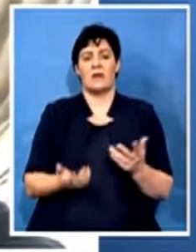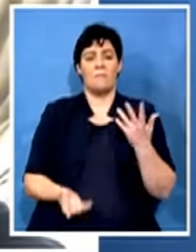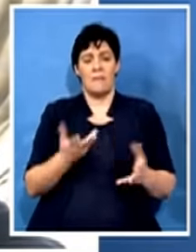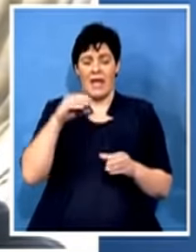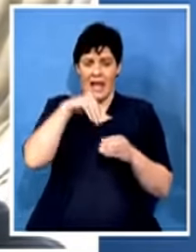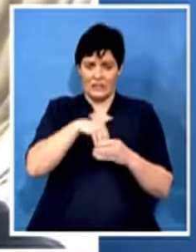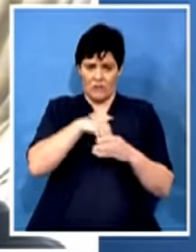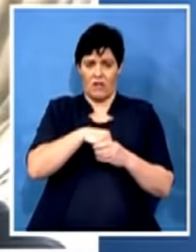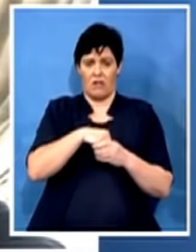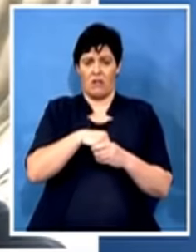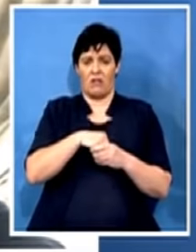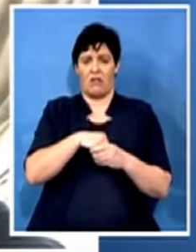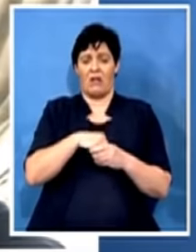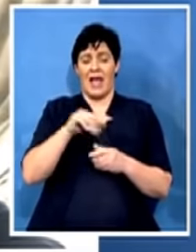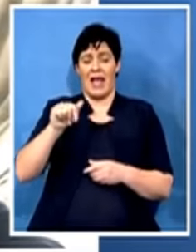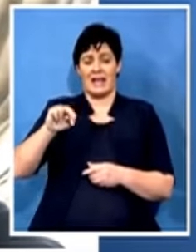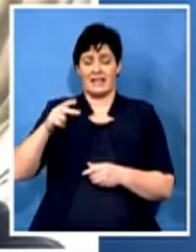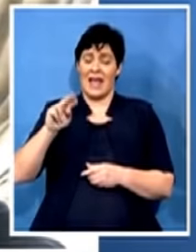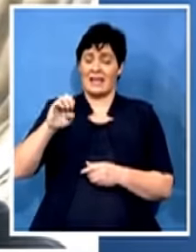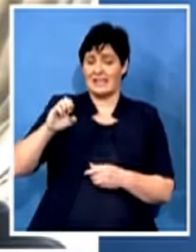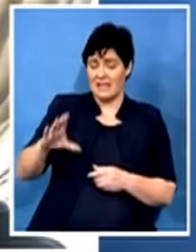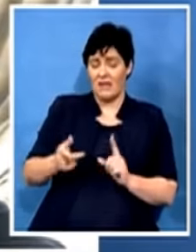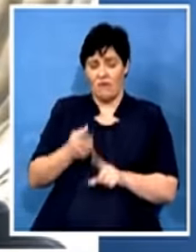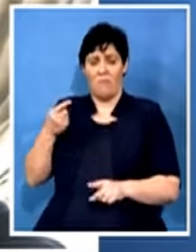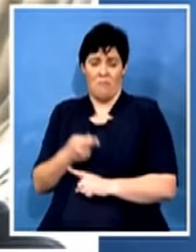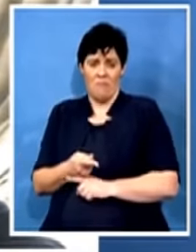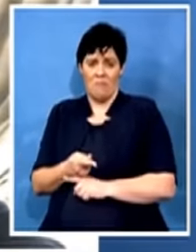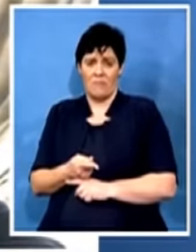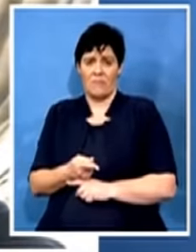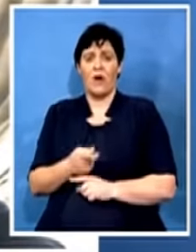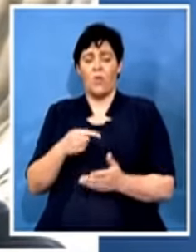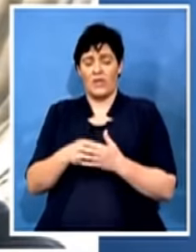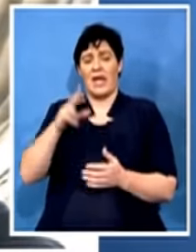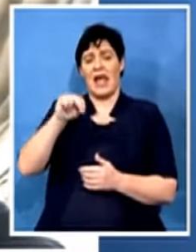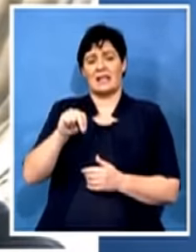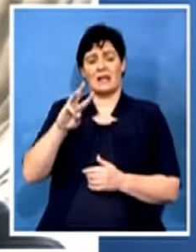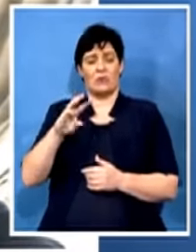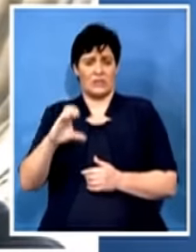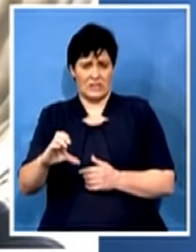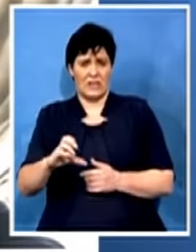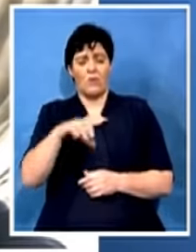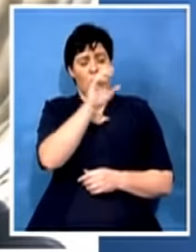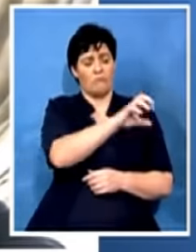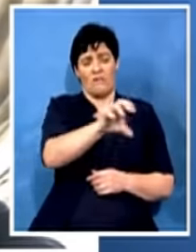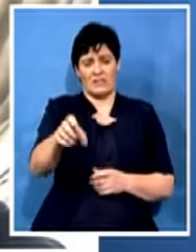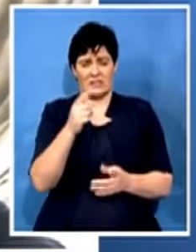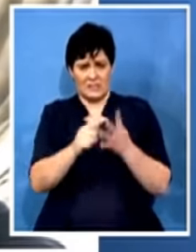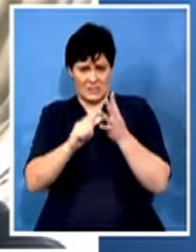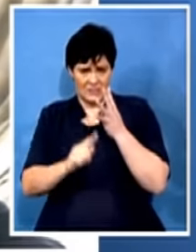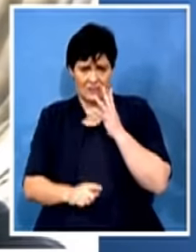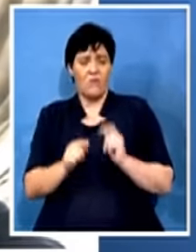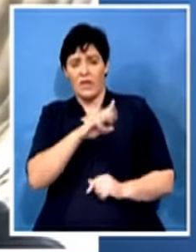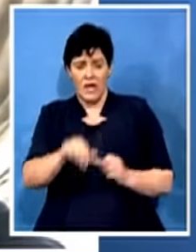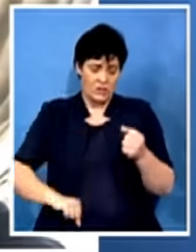Committee of the African National Congress, within the NWC, within various provinces, particularly for those who are supporting Ace Makashulek, just like we